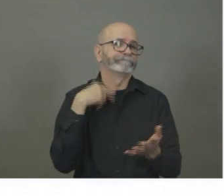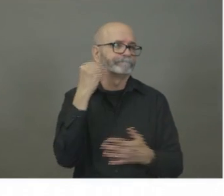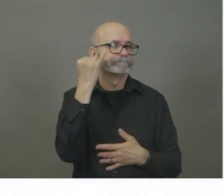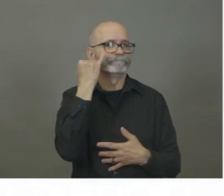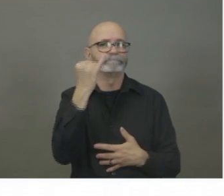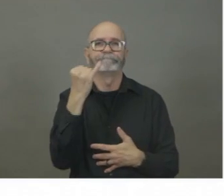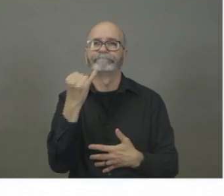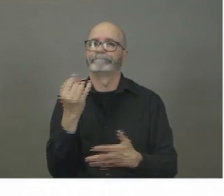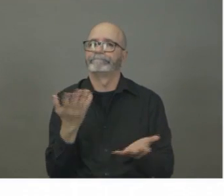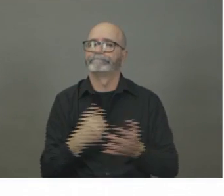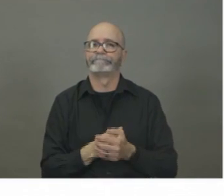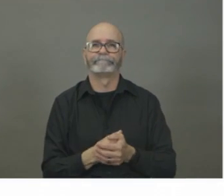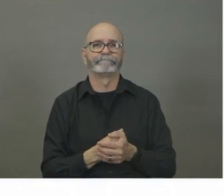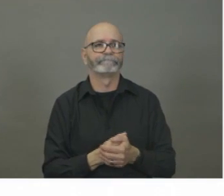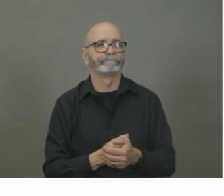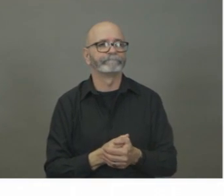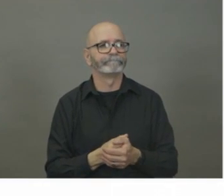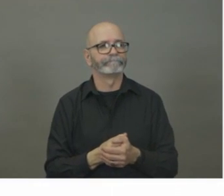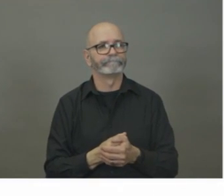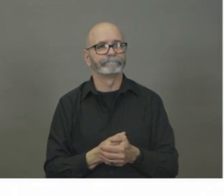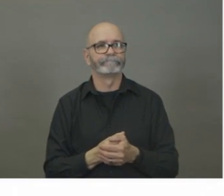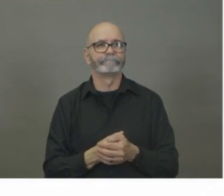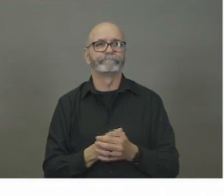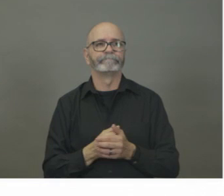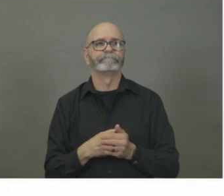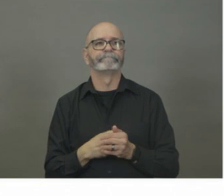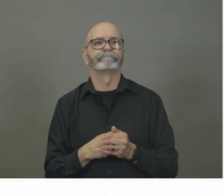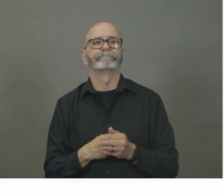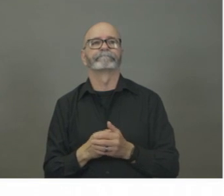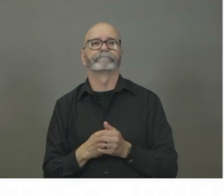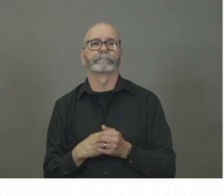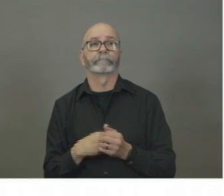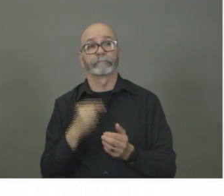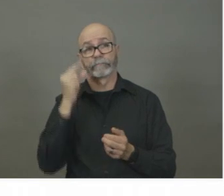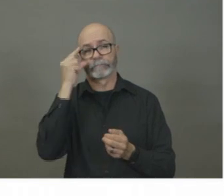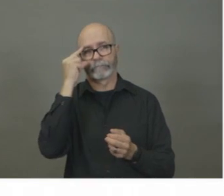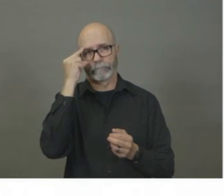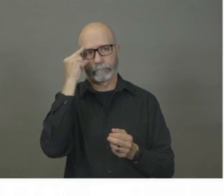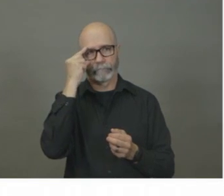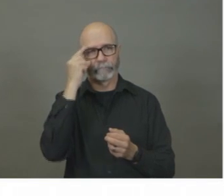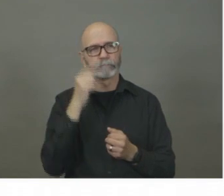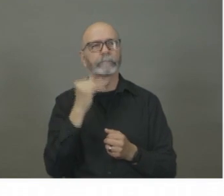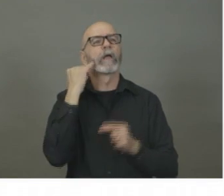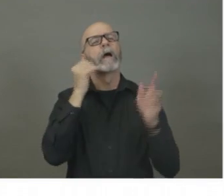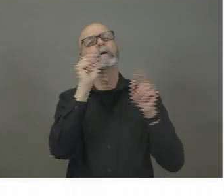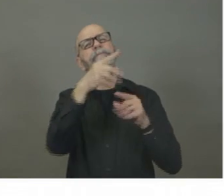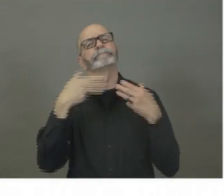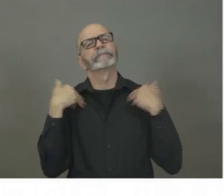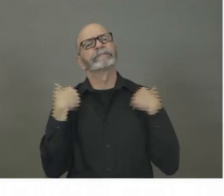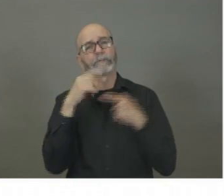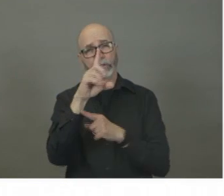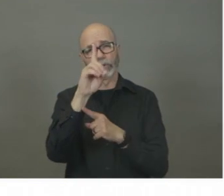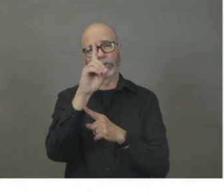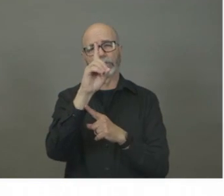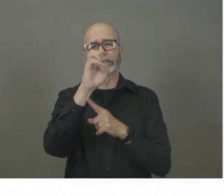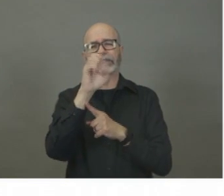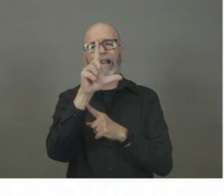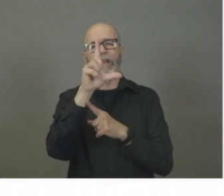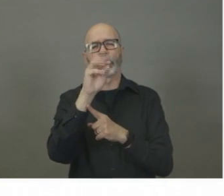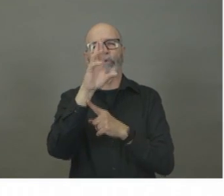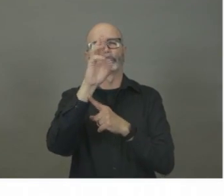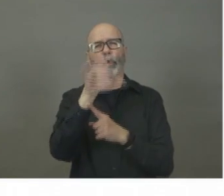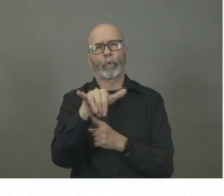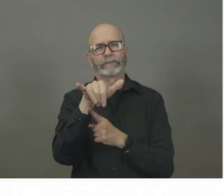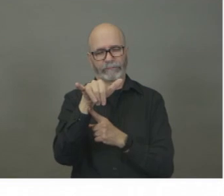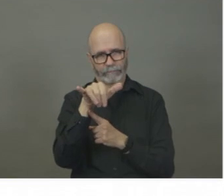question for the health authorities. Mr. Delori, how much capacity is there currently in our hospitals? Are they full or are they,